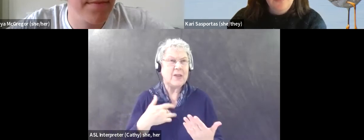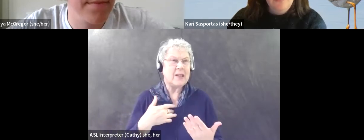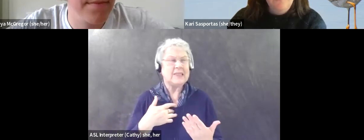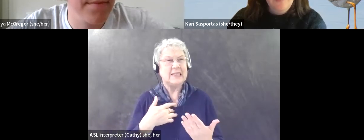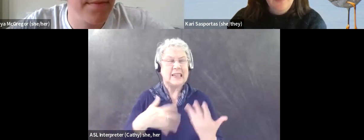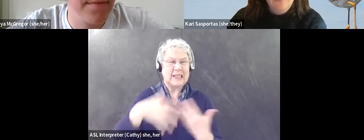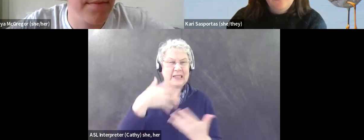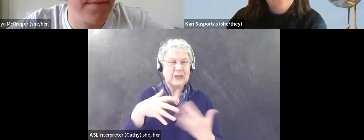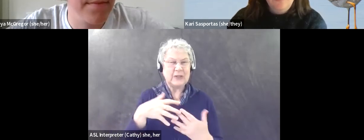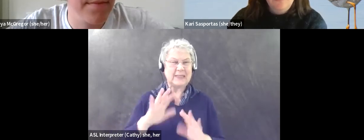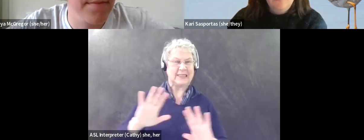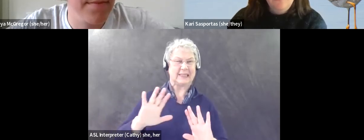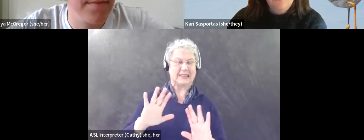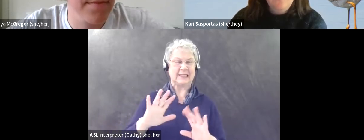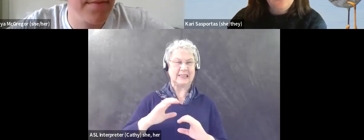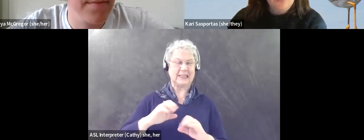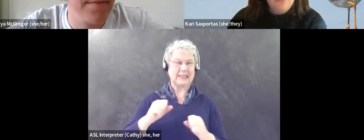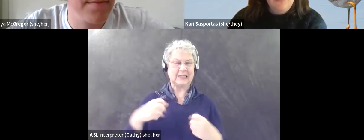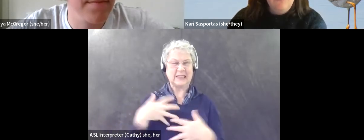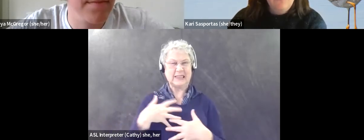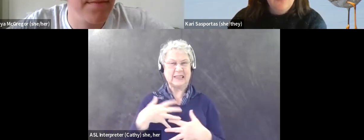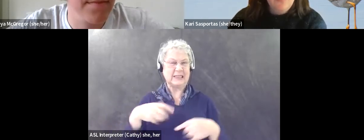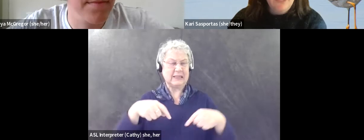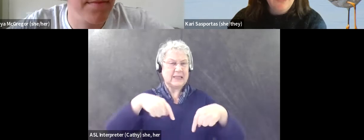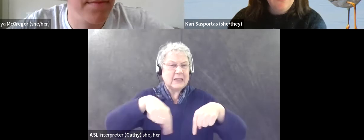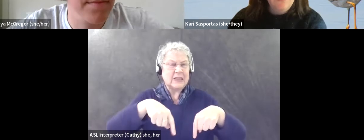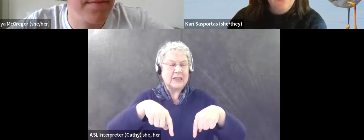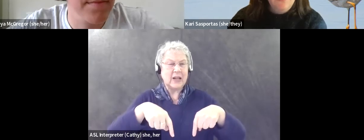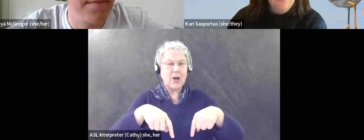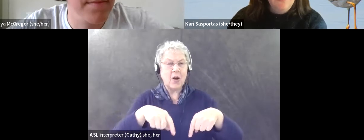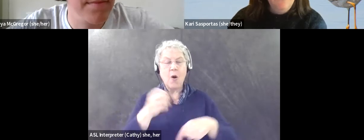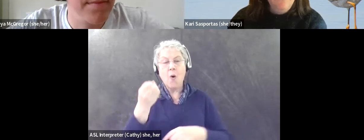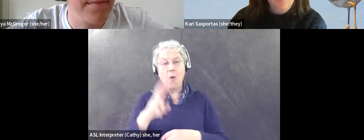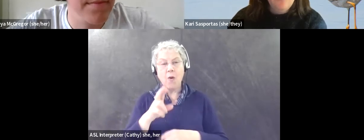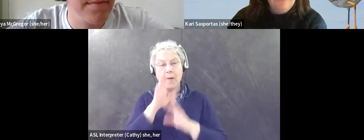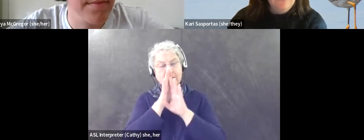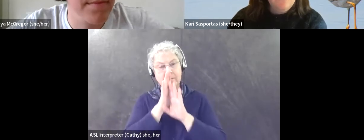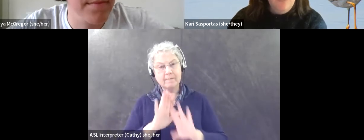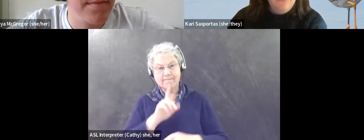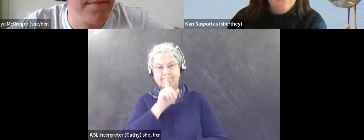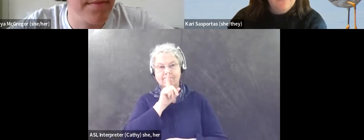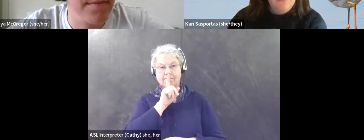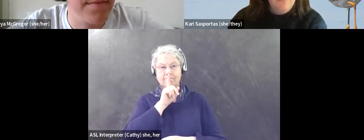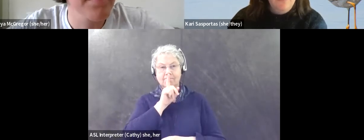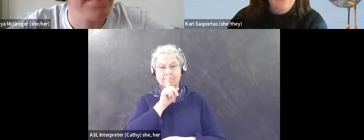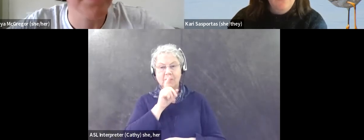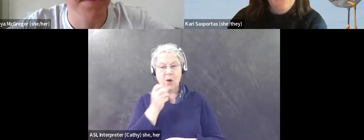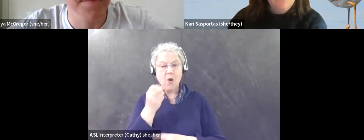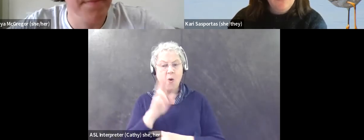just feeling very shut down or very quiet, or needing space.